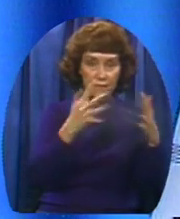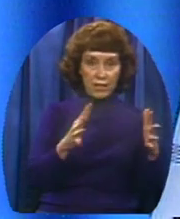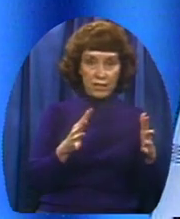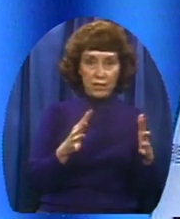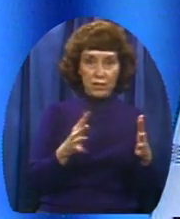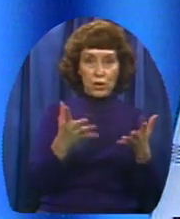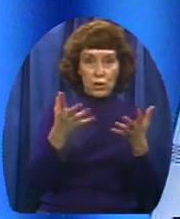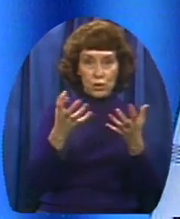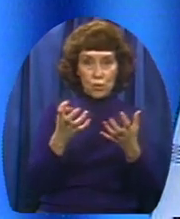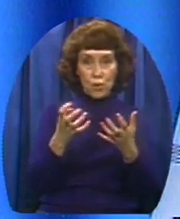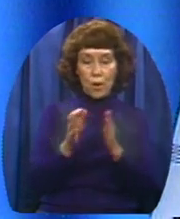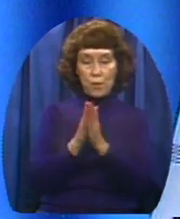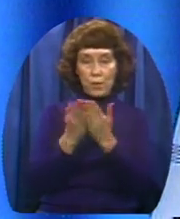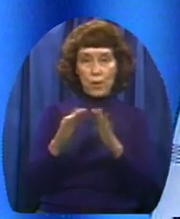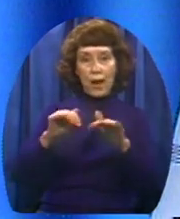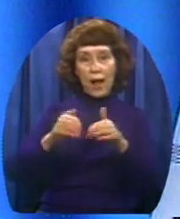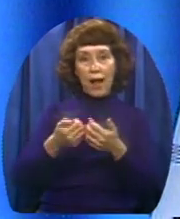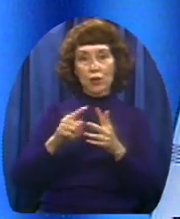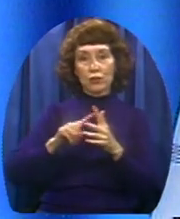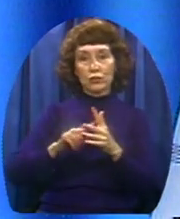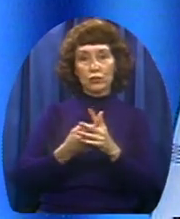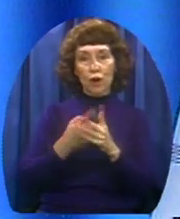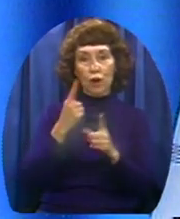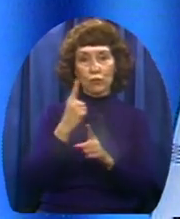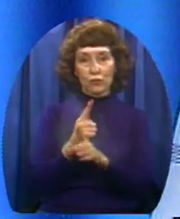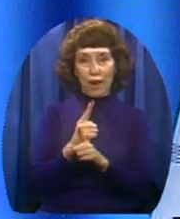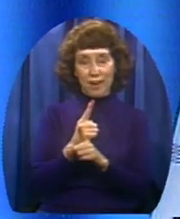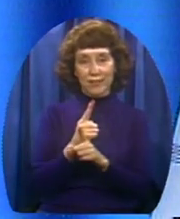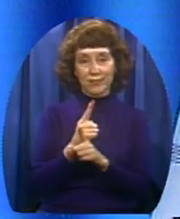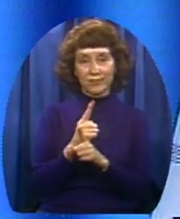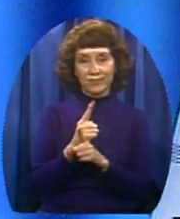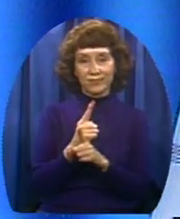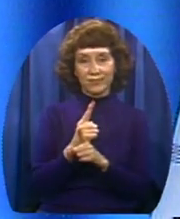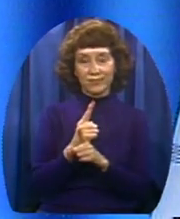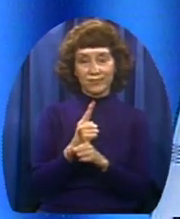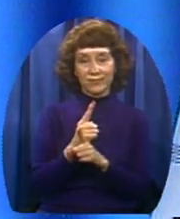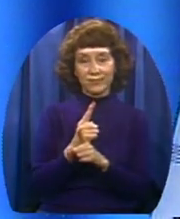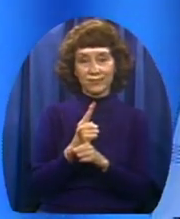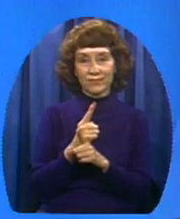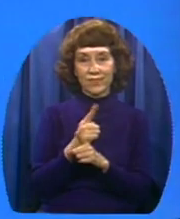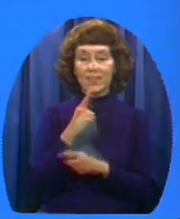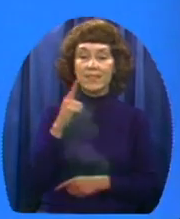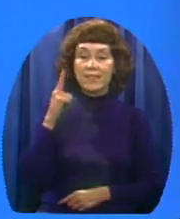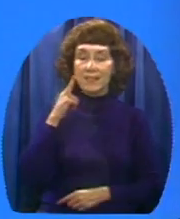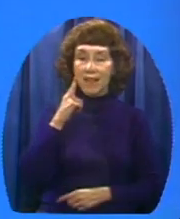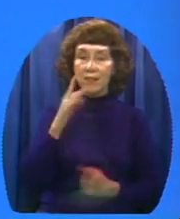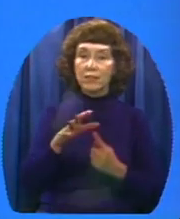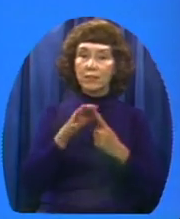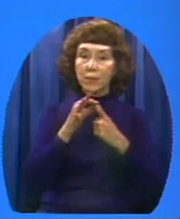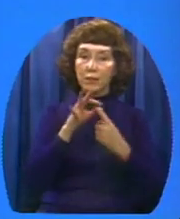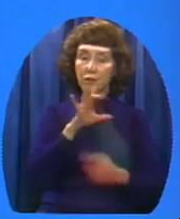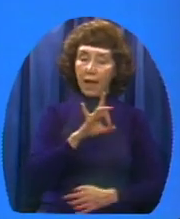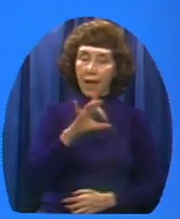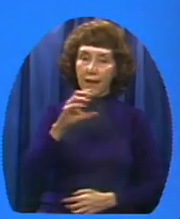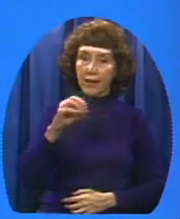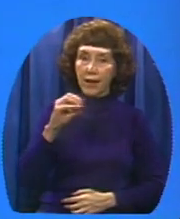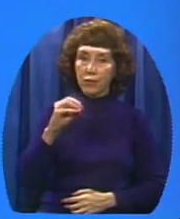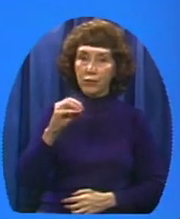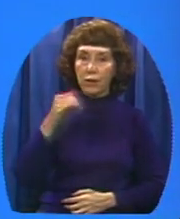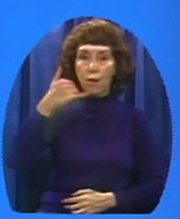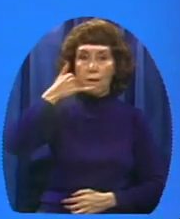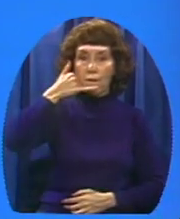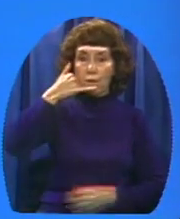You're not sure about it Then give me your telephone number We'll call you at our expense And we'll help you If you need prayer